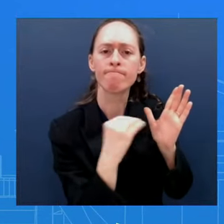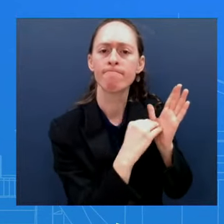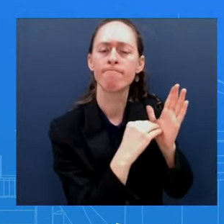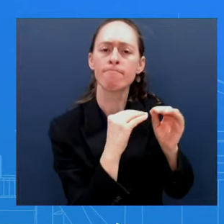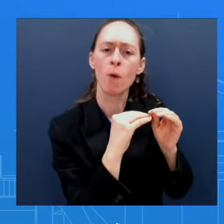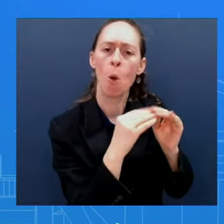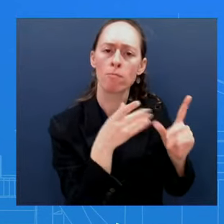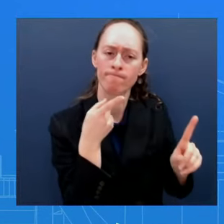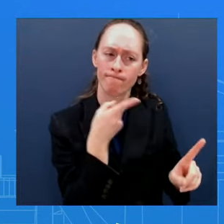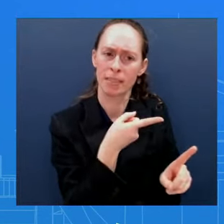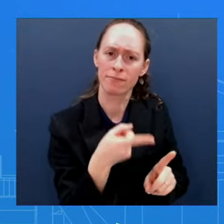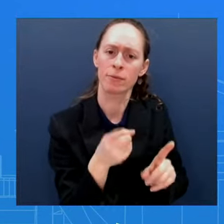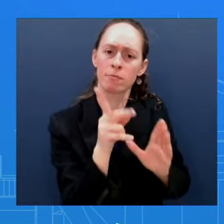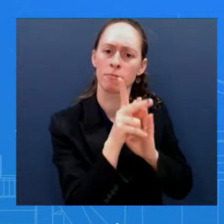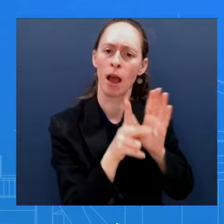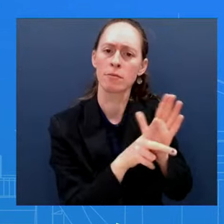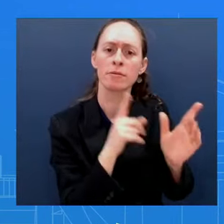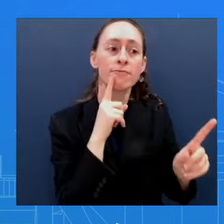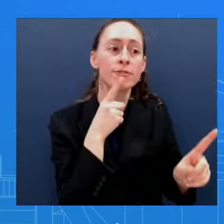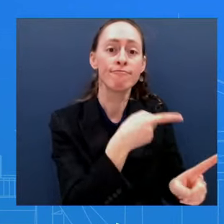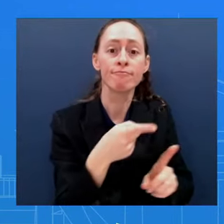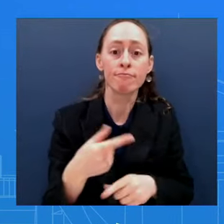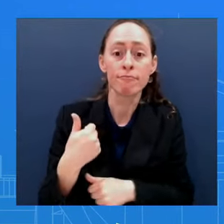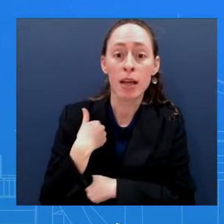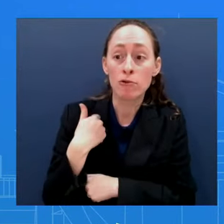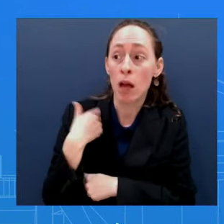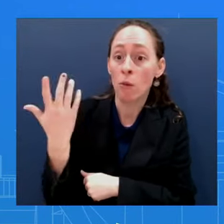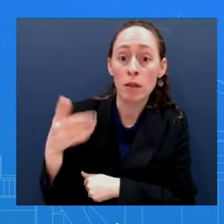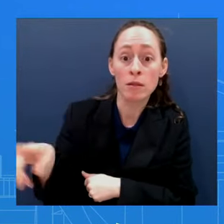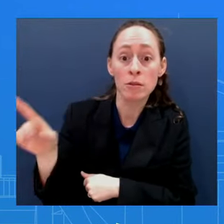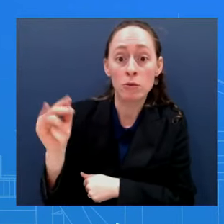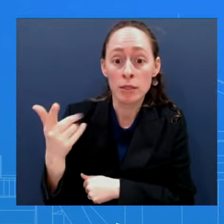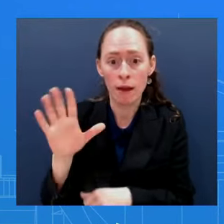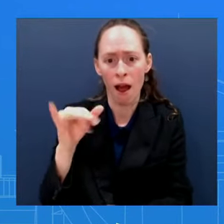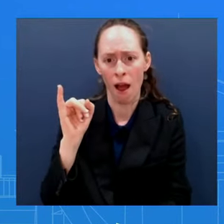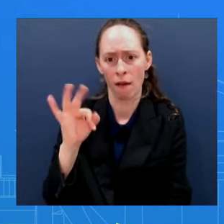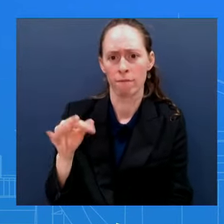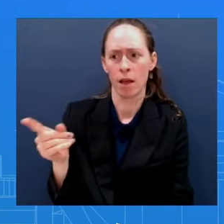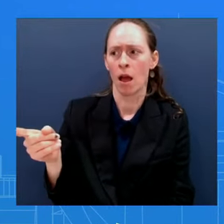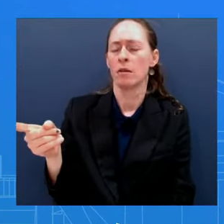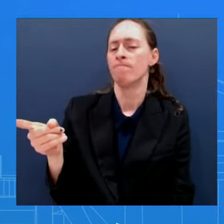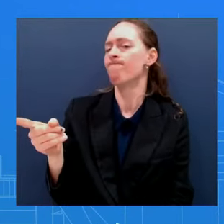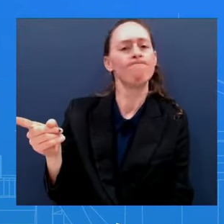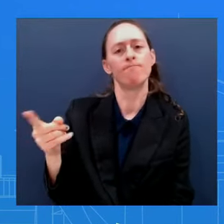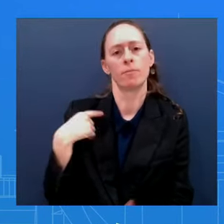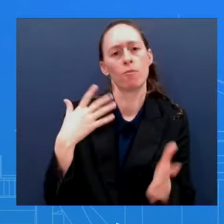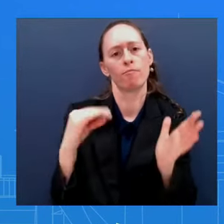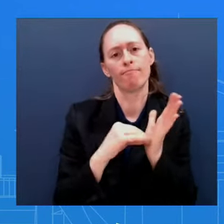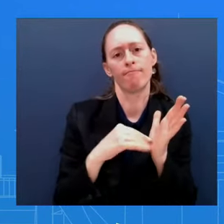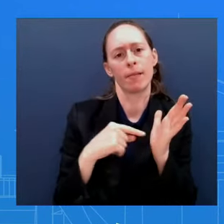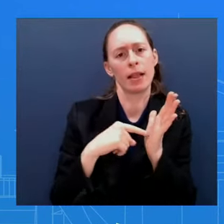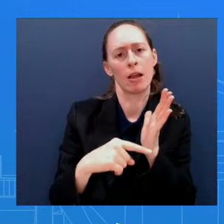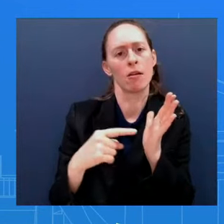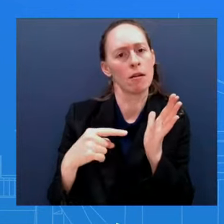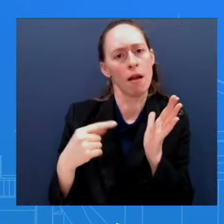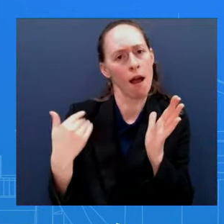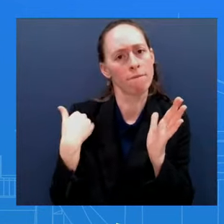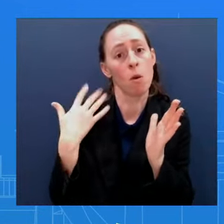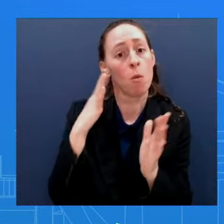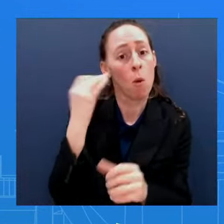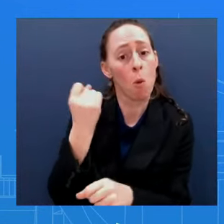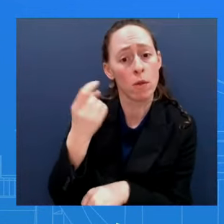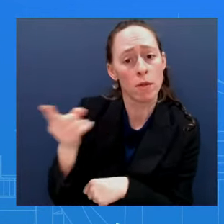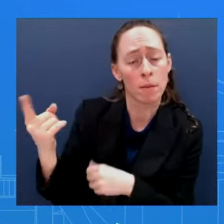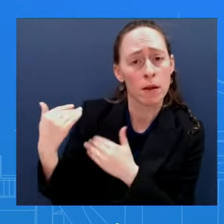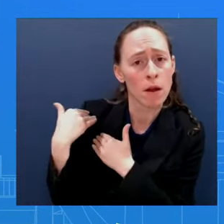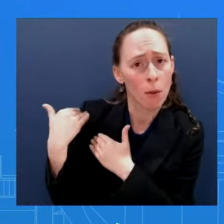Thank you, thanks John Just to jump off of Nadia's question You've been explicit that the U.S. does not support an operation into